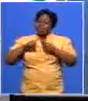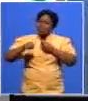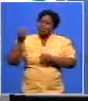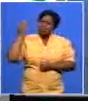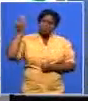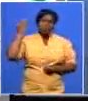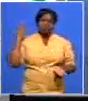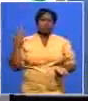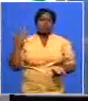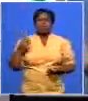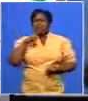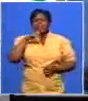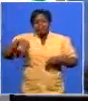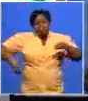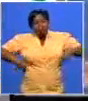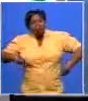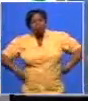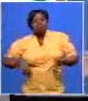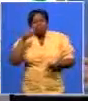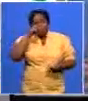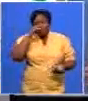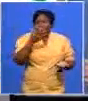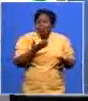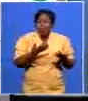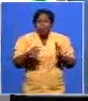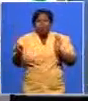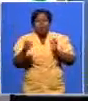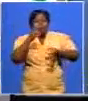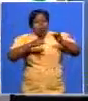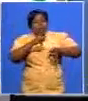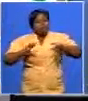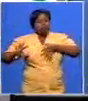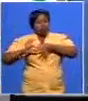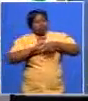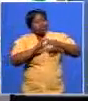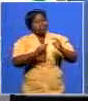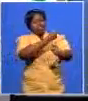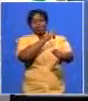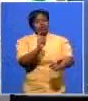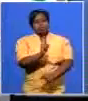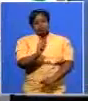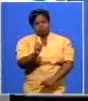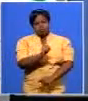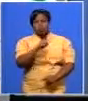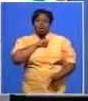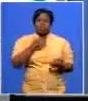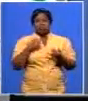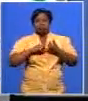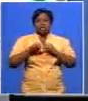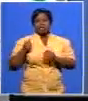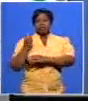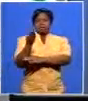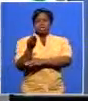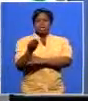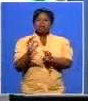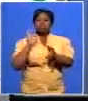political manipulation and cronyism and political contacts to narrow the giving of granting of tenders and contracts to